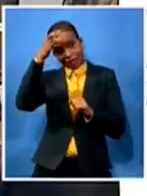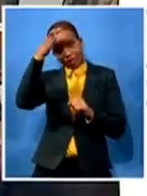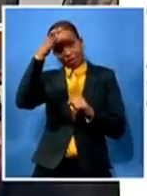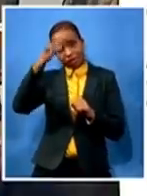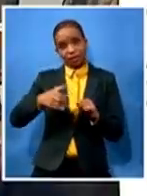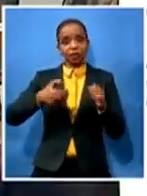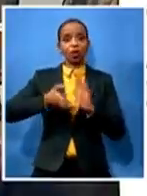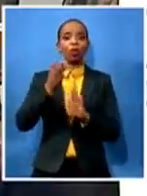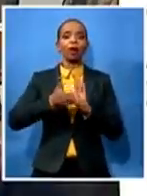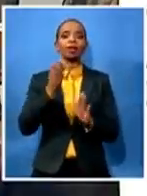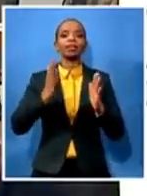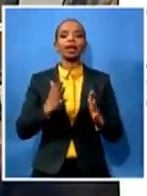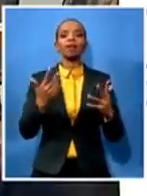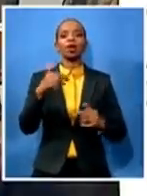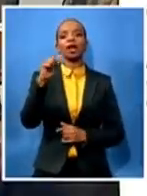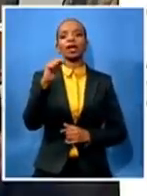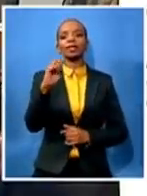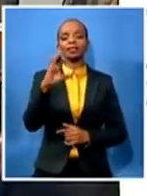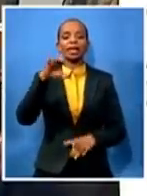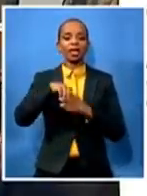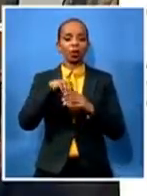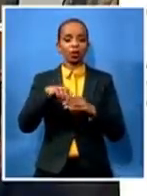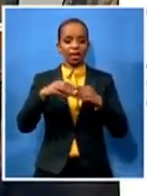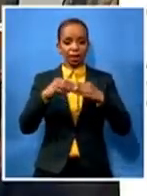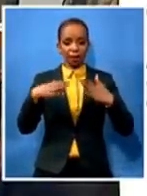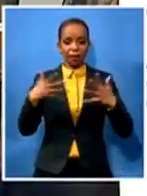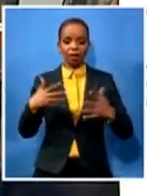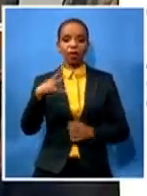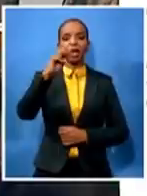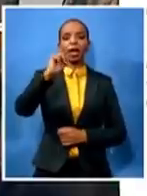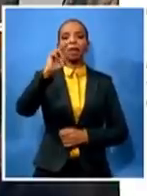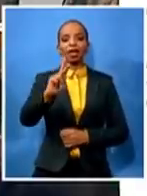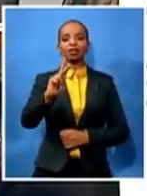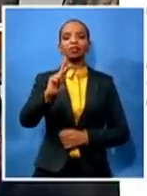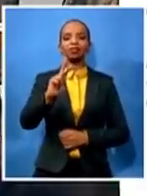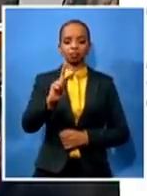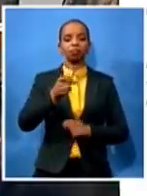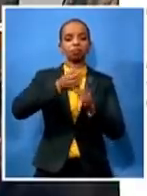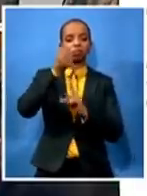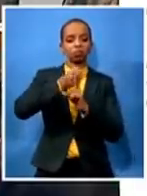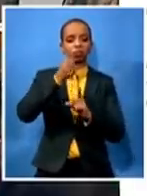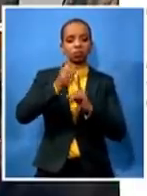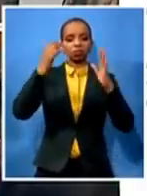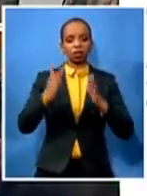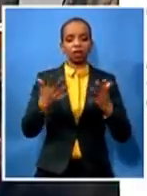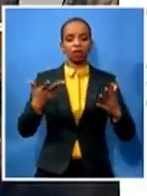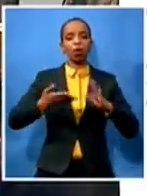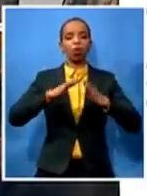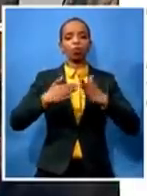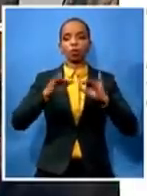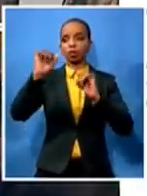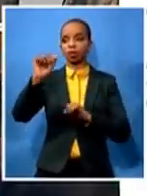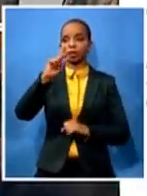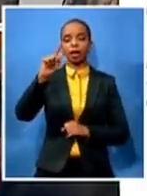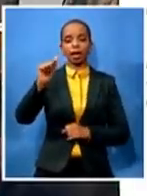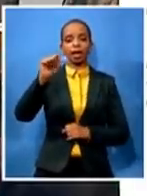from a trade unionist and an activist of the community of kakiso manseville in south africa i find mr